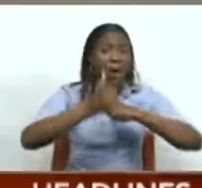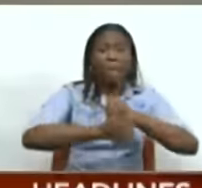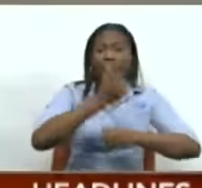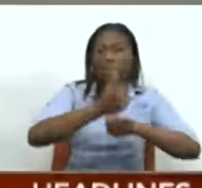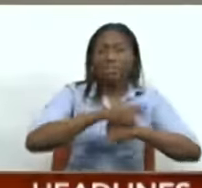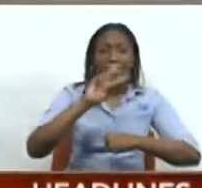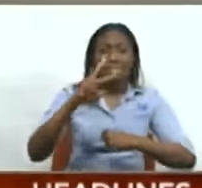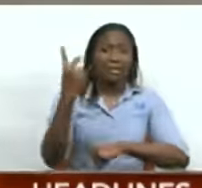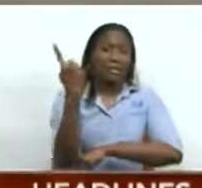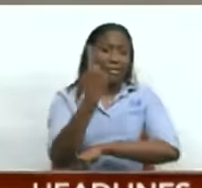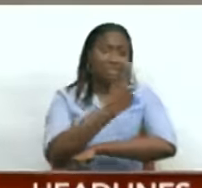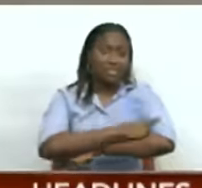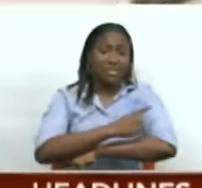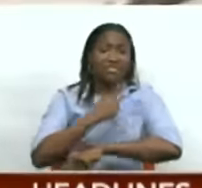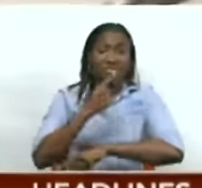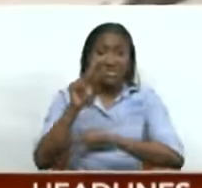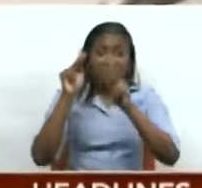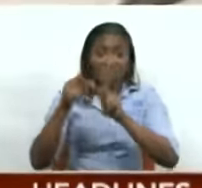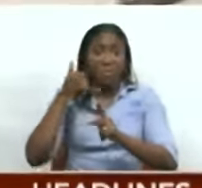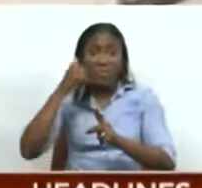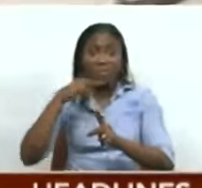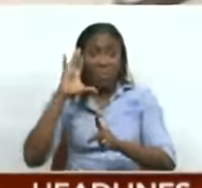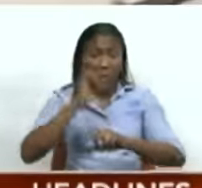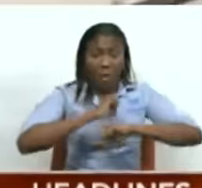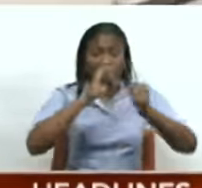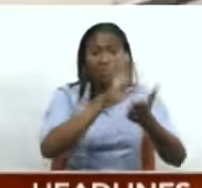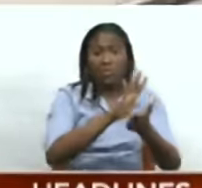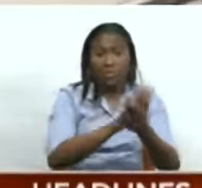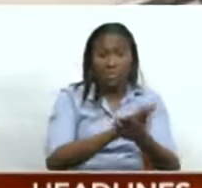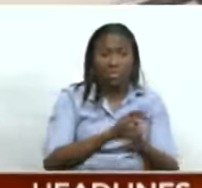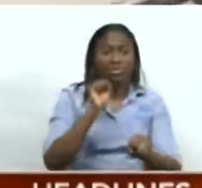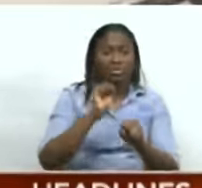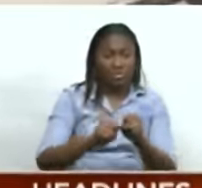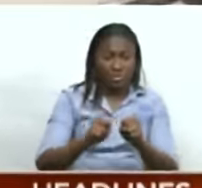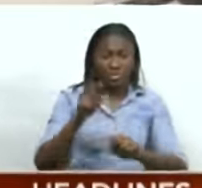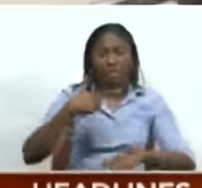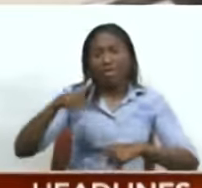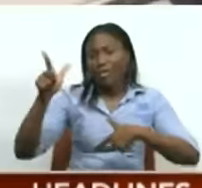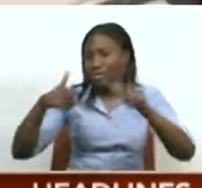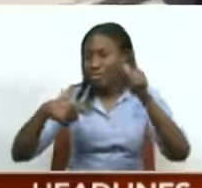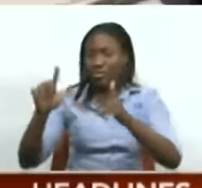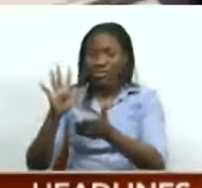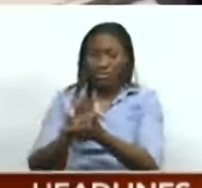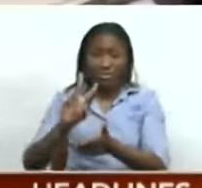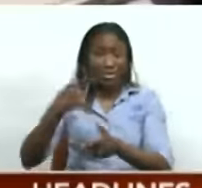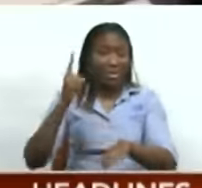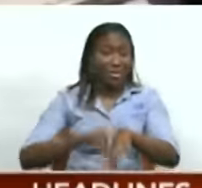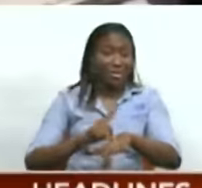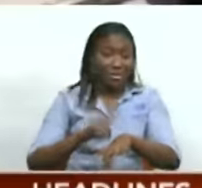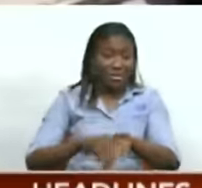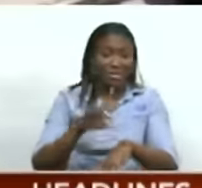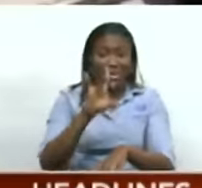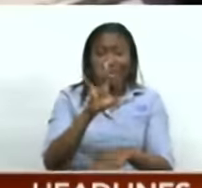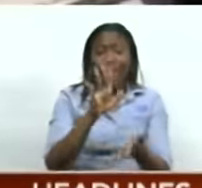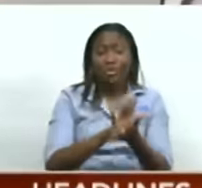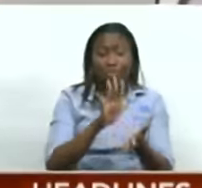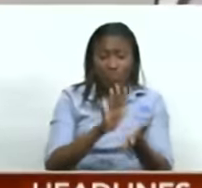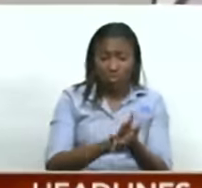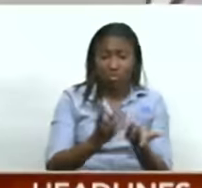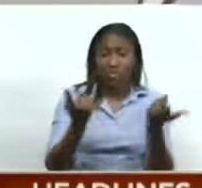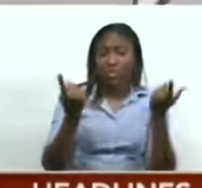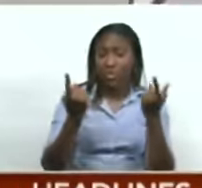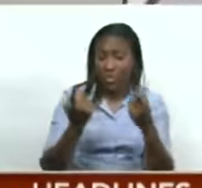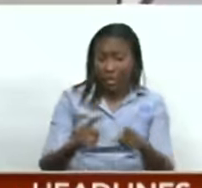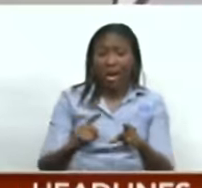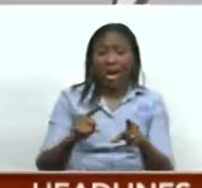of bomb threats and emergency protocols have been activated in the Caribbean country. There is a list of at least eight schools that have so far been